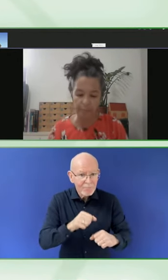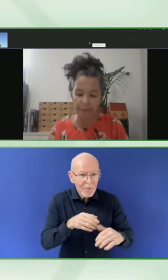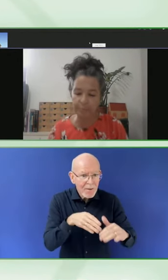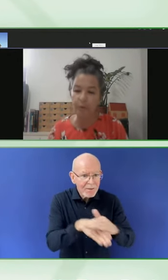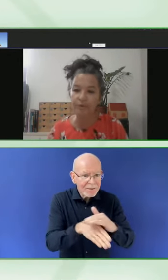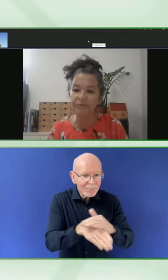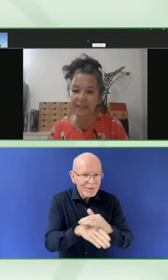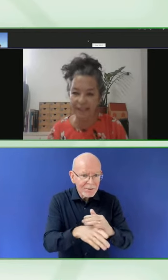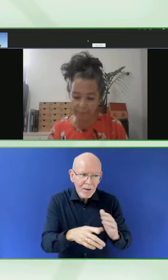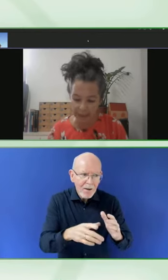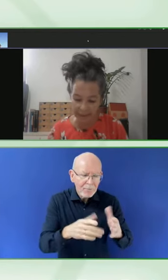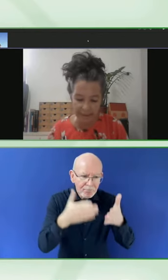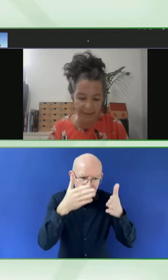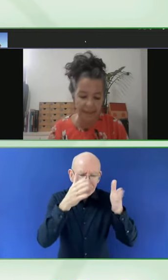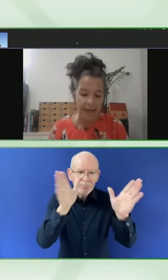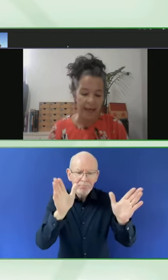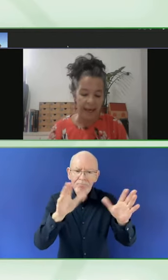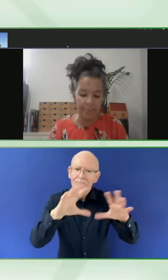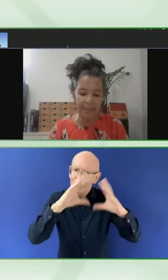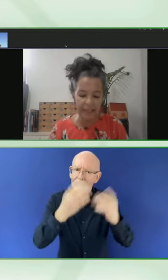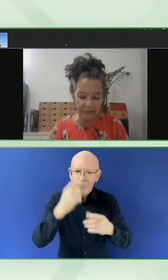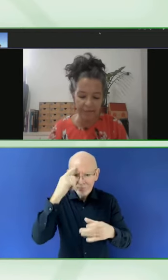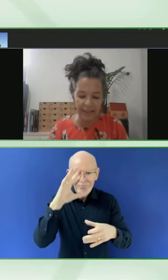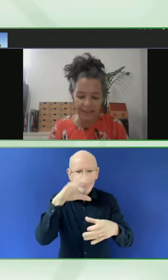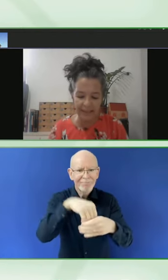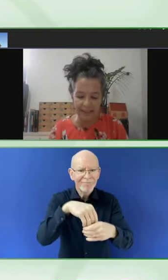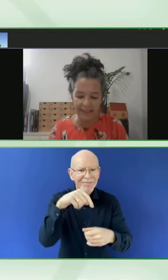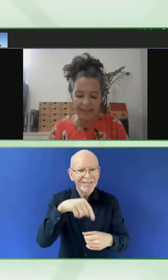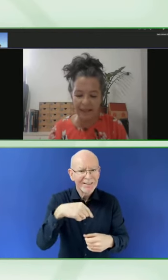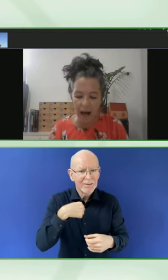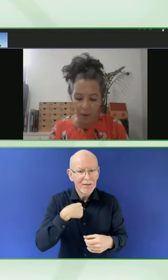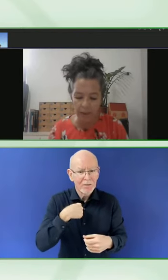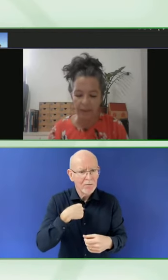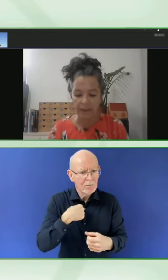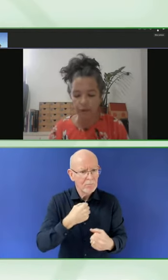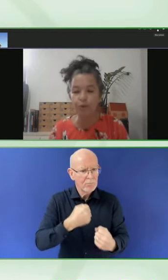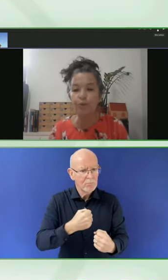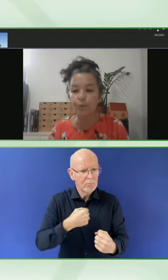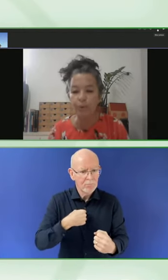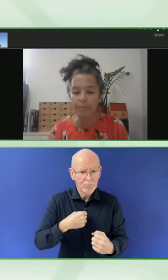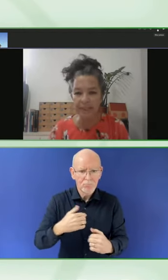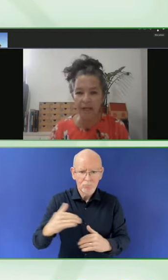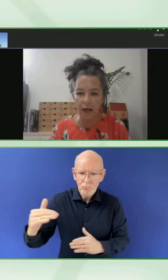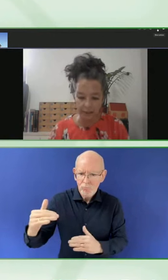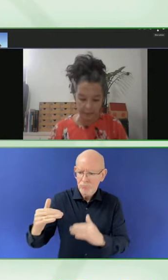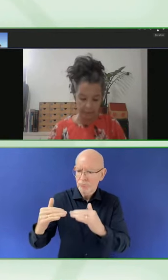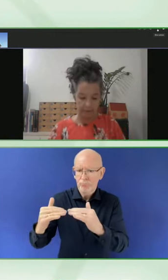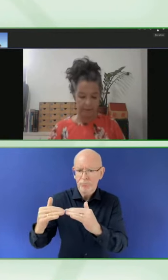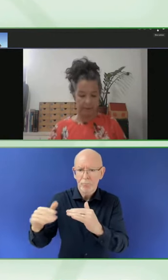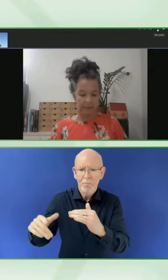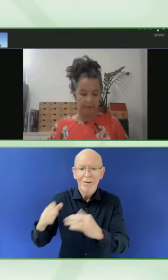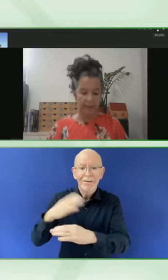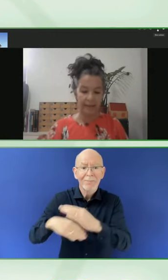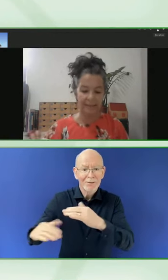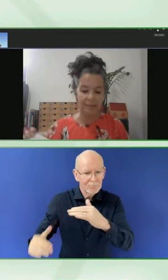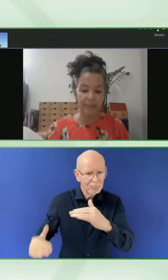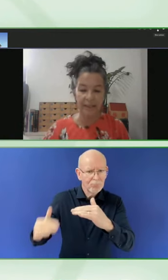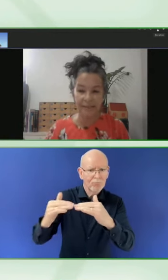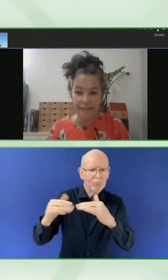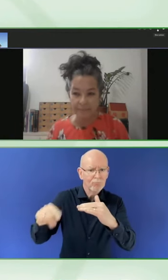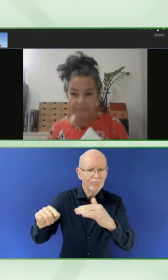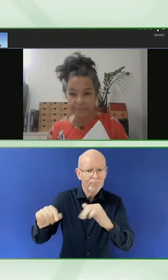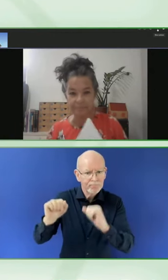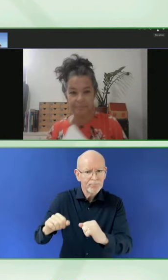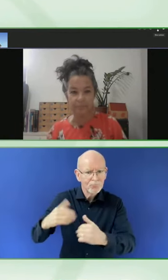for people with disabilities and believe that this is how it should be done. Next,